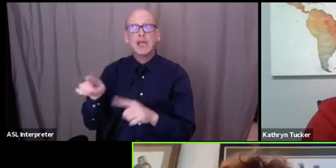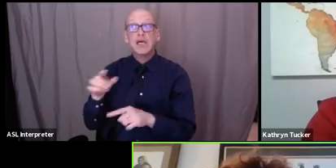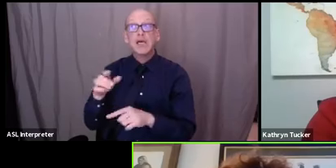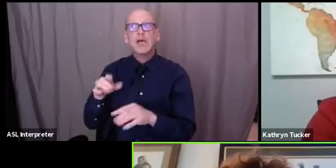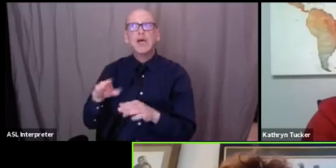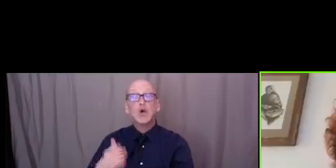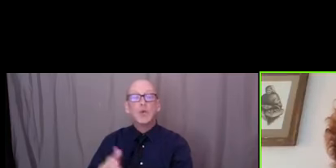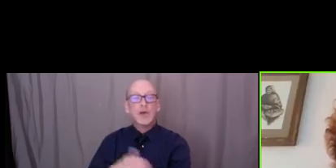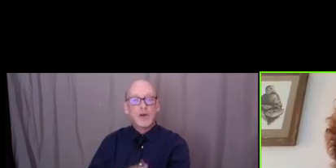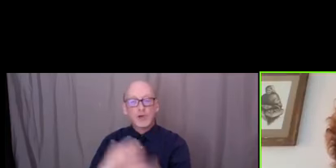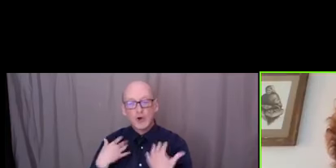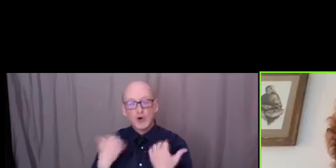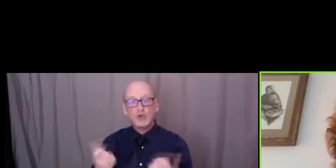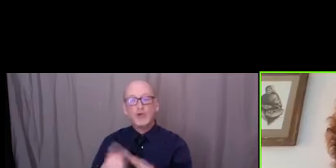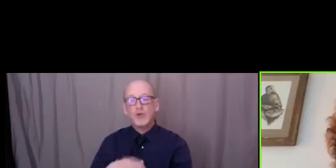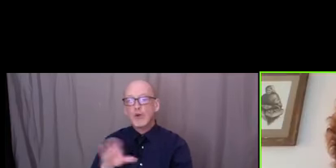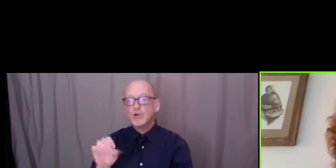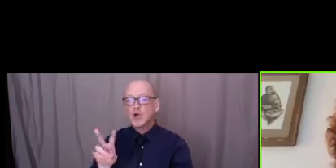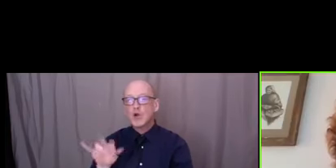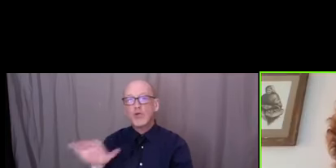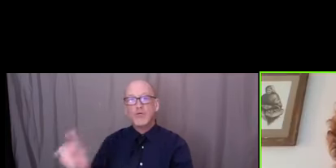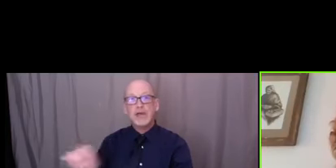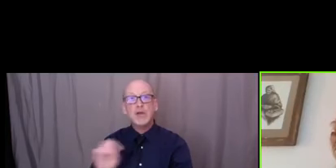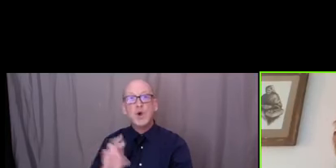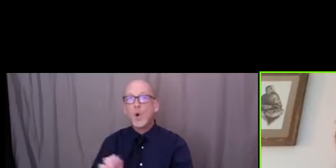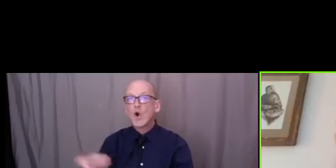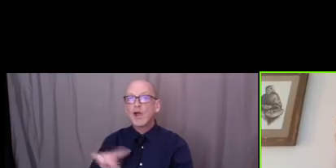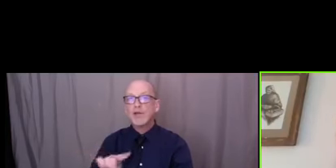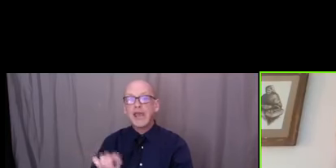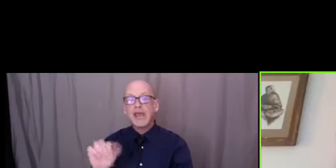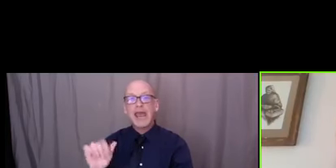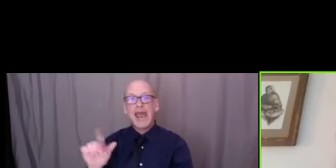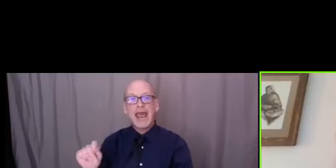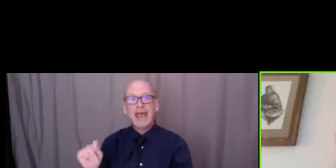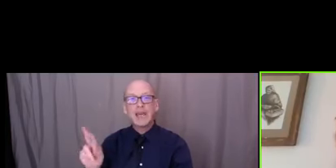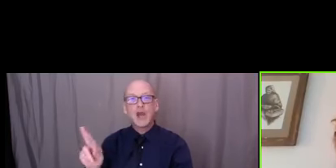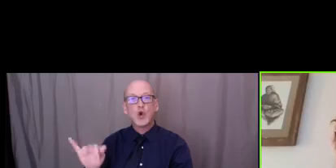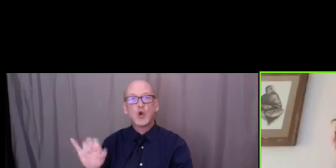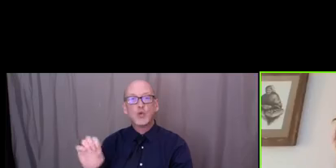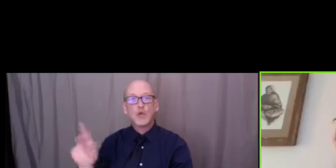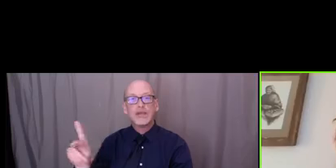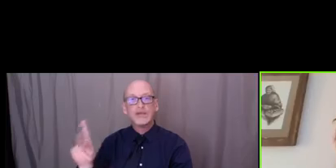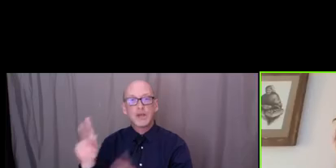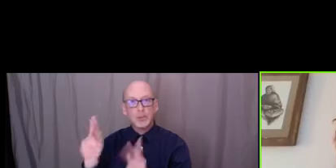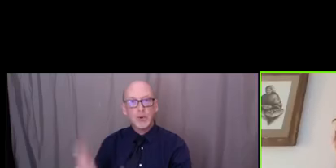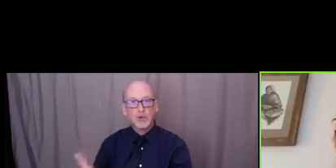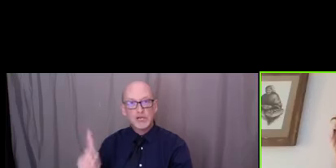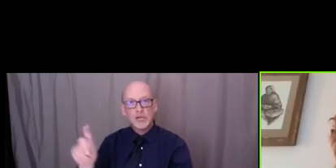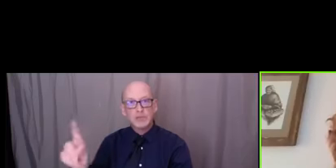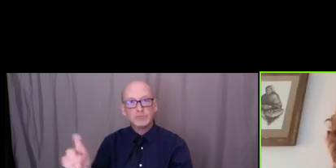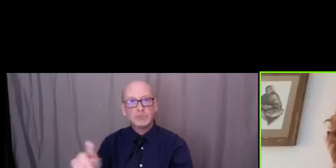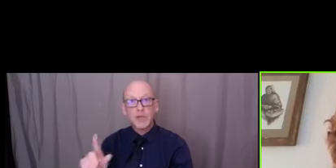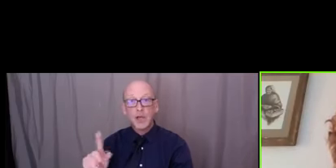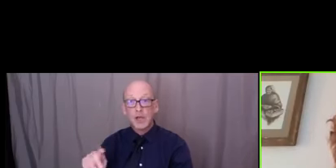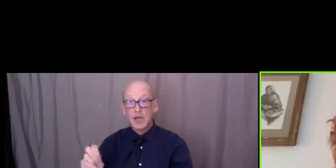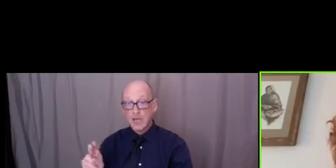or are they considered an at-risk individual tanya